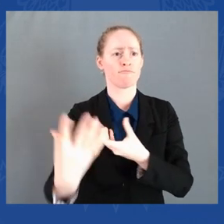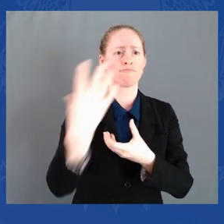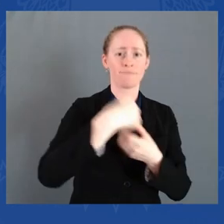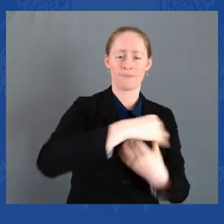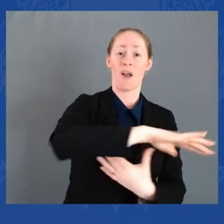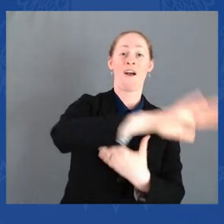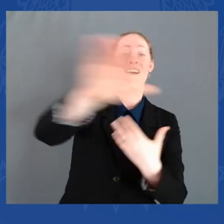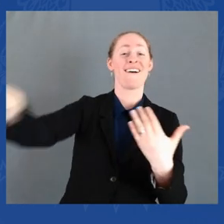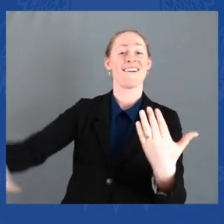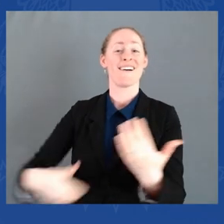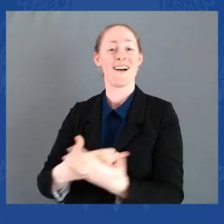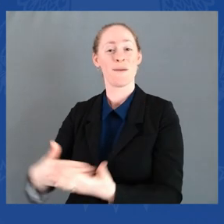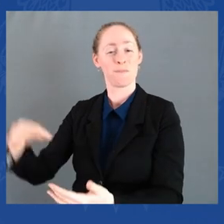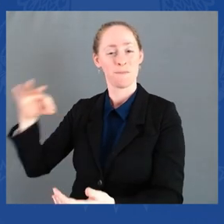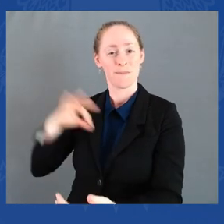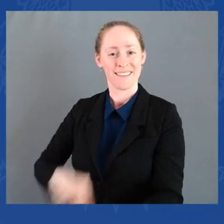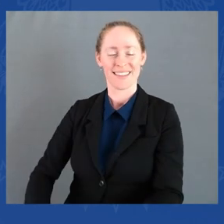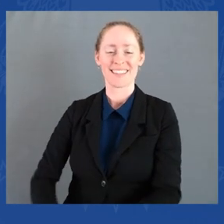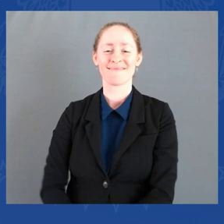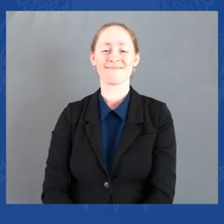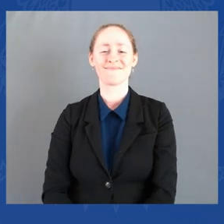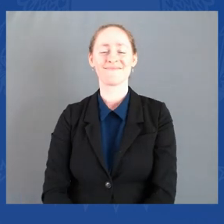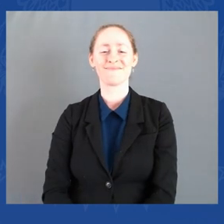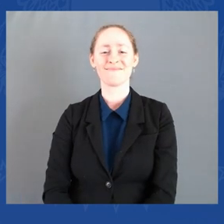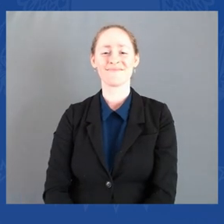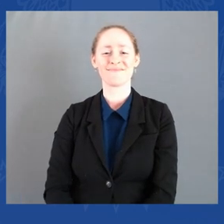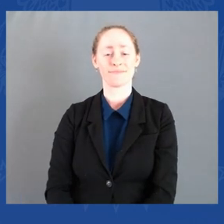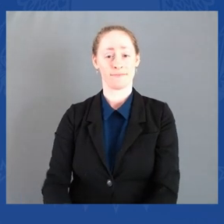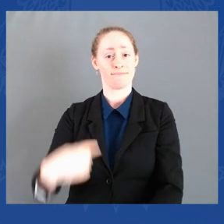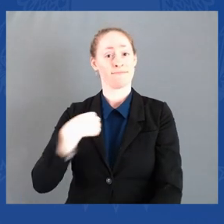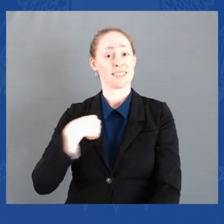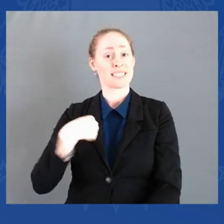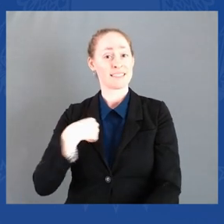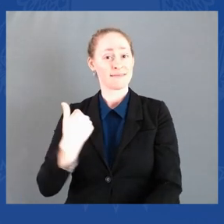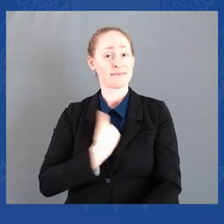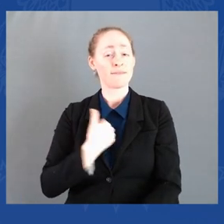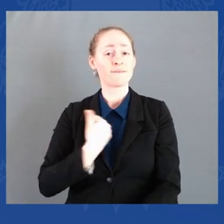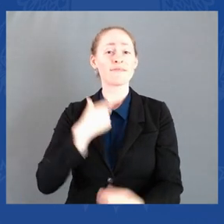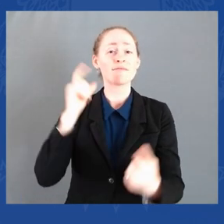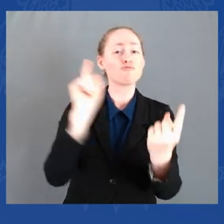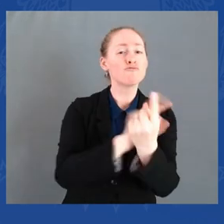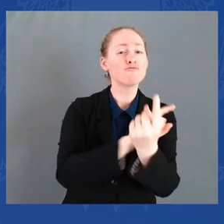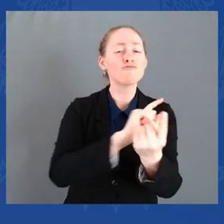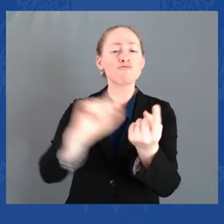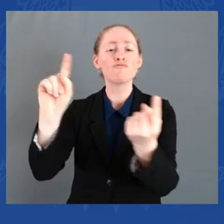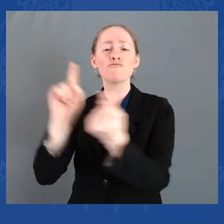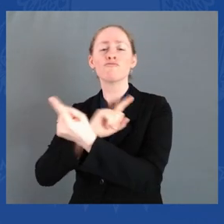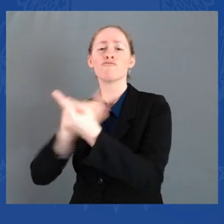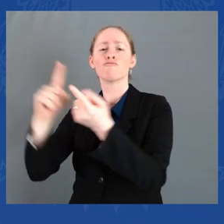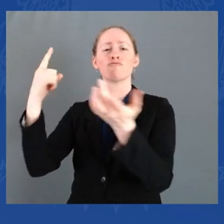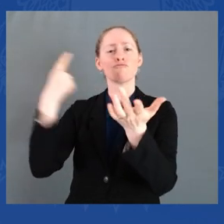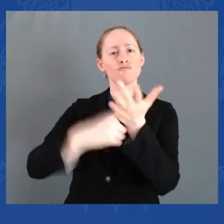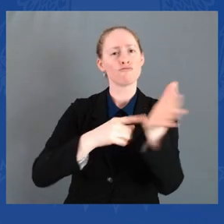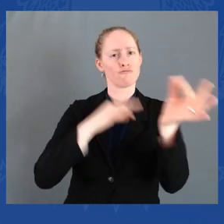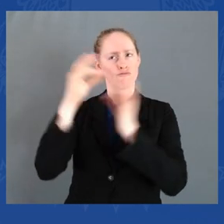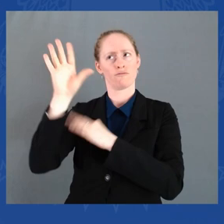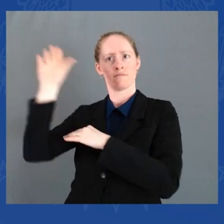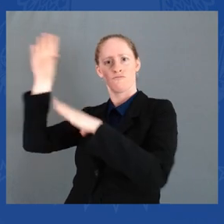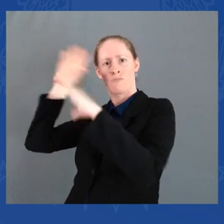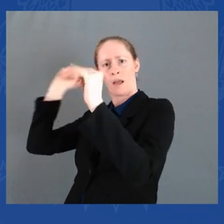trade agenda, I've made a point to sit down with local AA and NHPI leaders along the way.